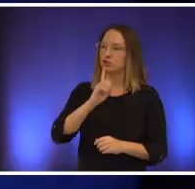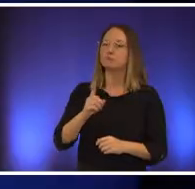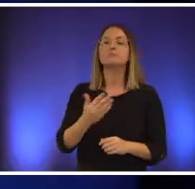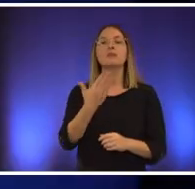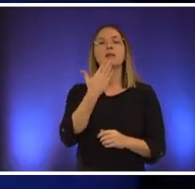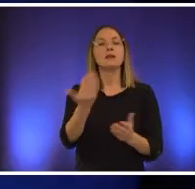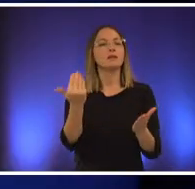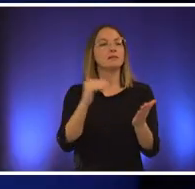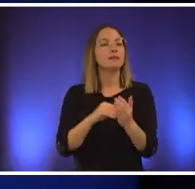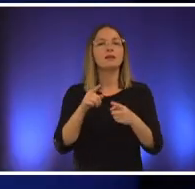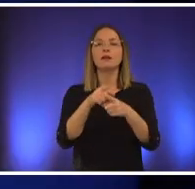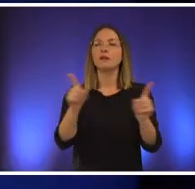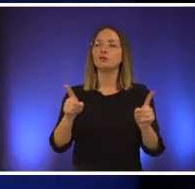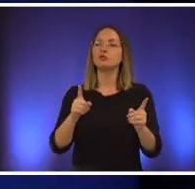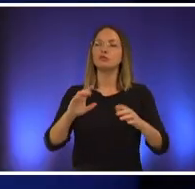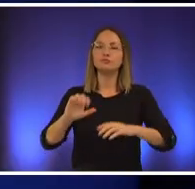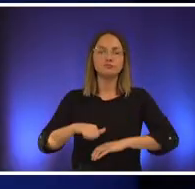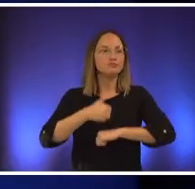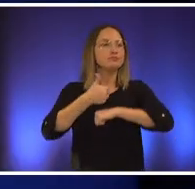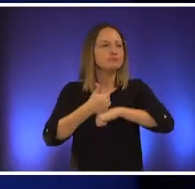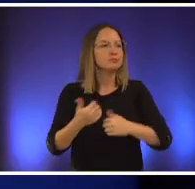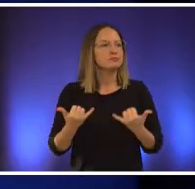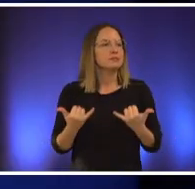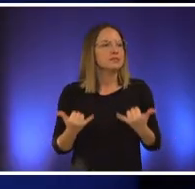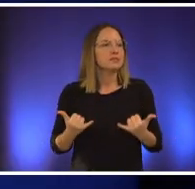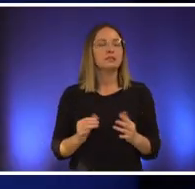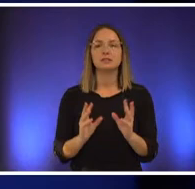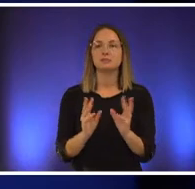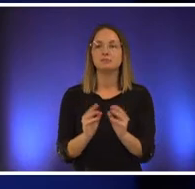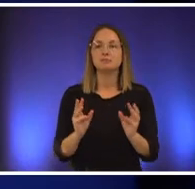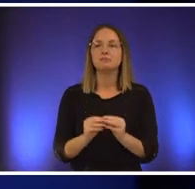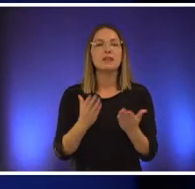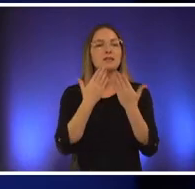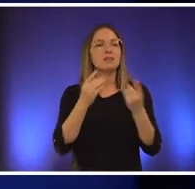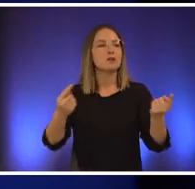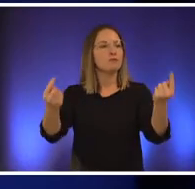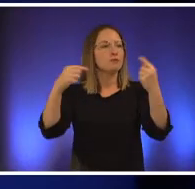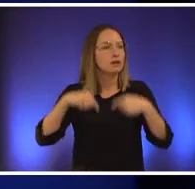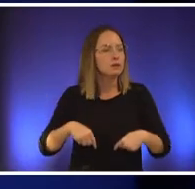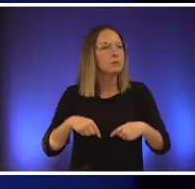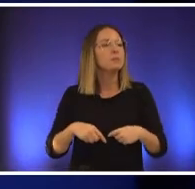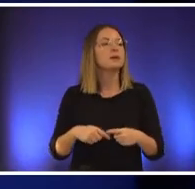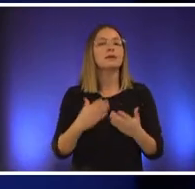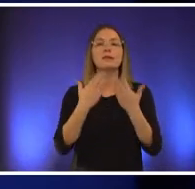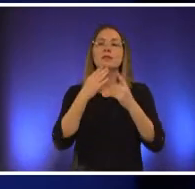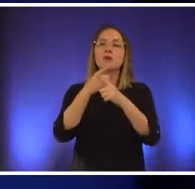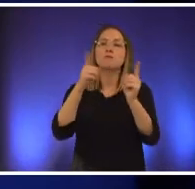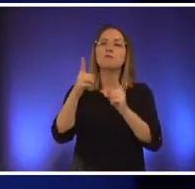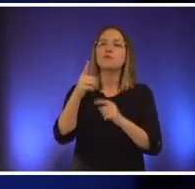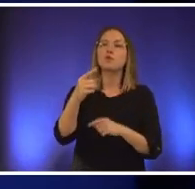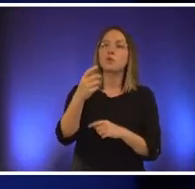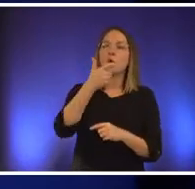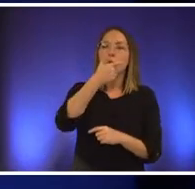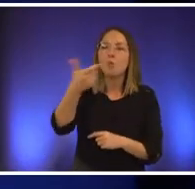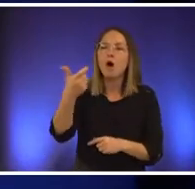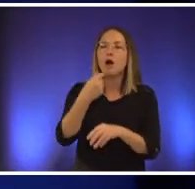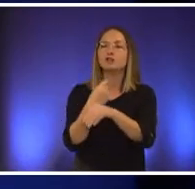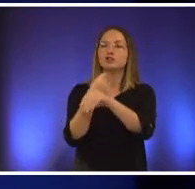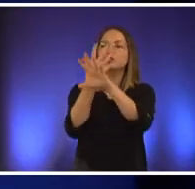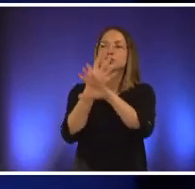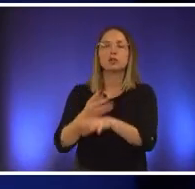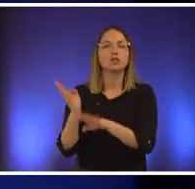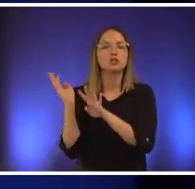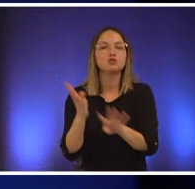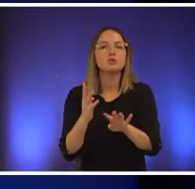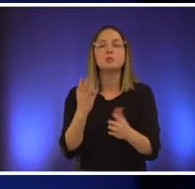on and thanks for all that have come here today but also those of you that are watching it either as it streams right now or you come back and